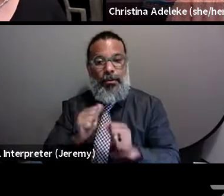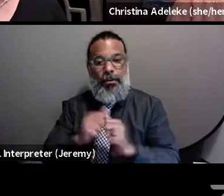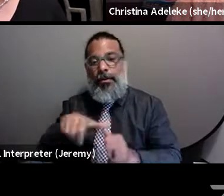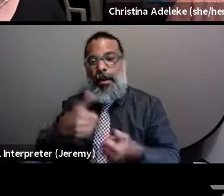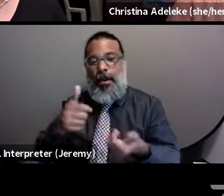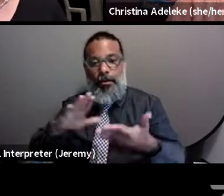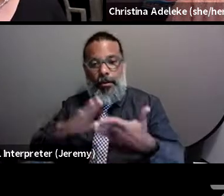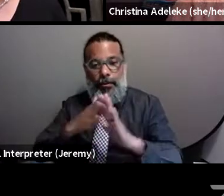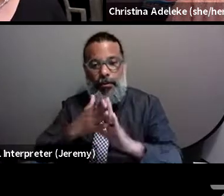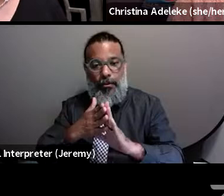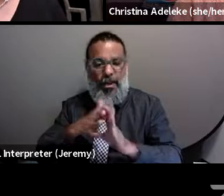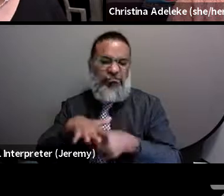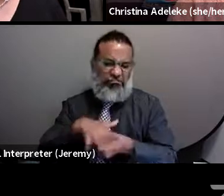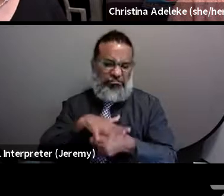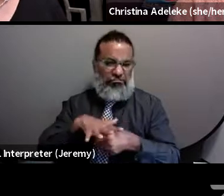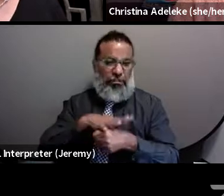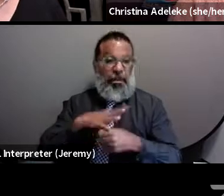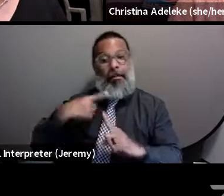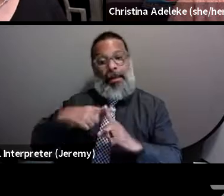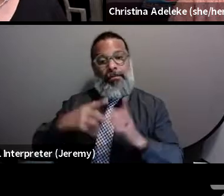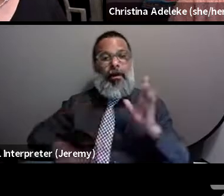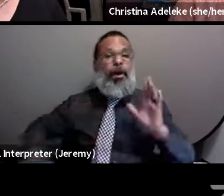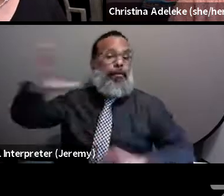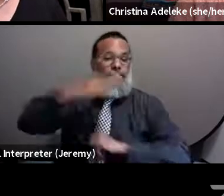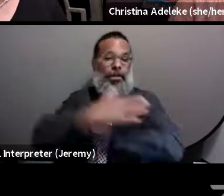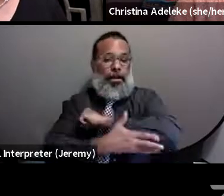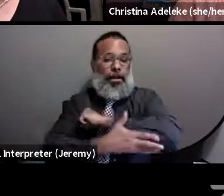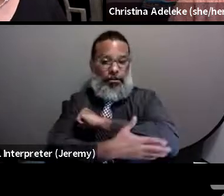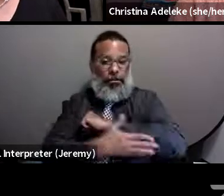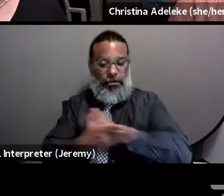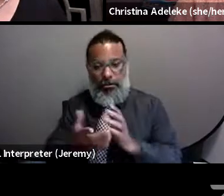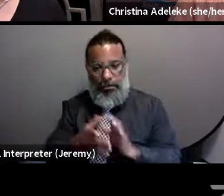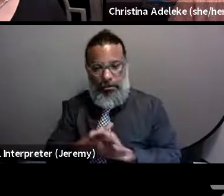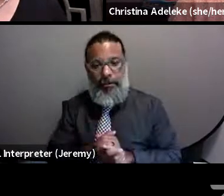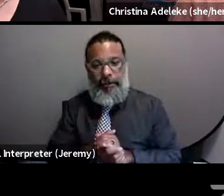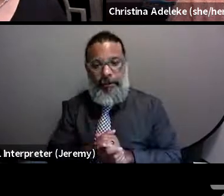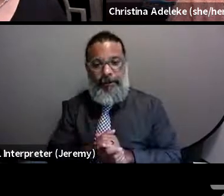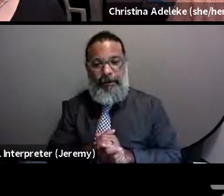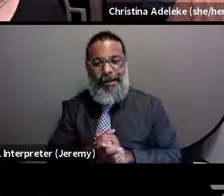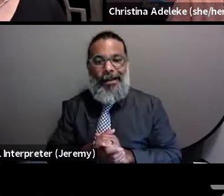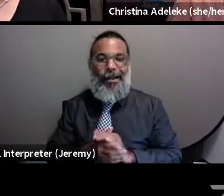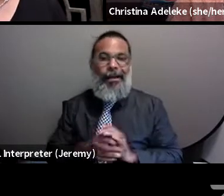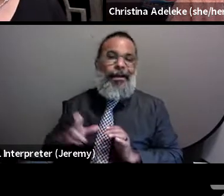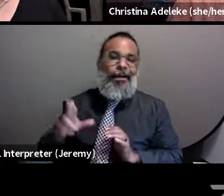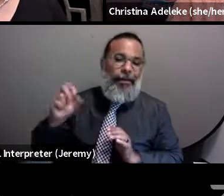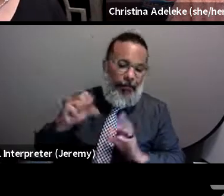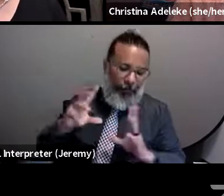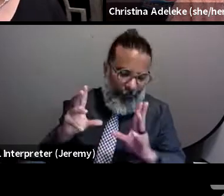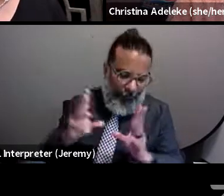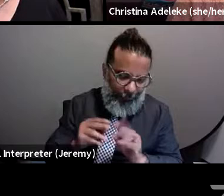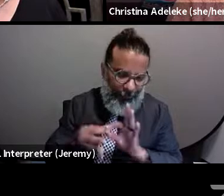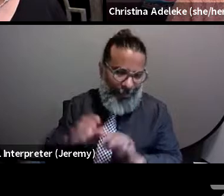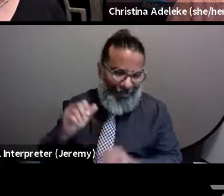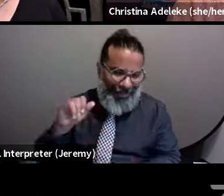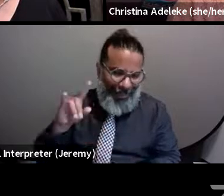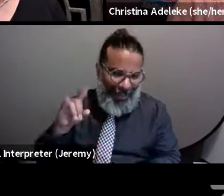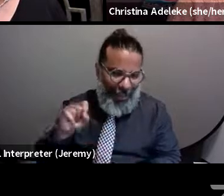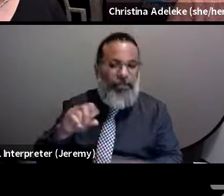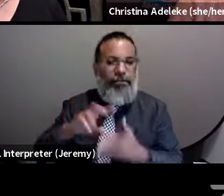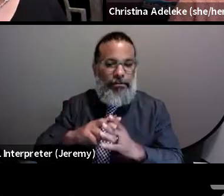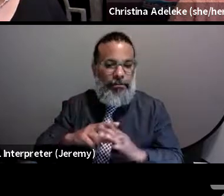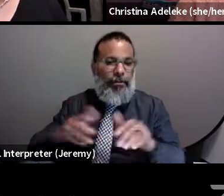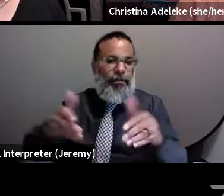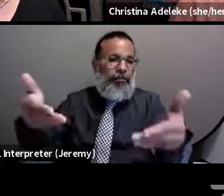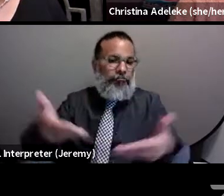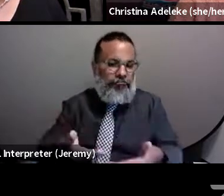locally around the country. And we have, we have the, you know, the United States Conference on AIDS in which we bring, you know, it's like the